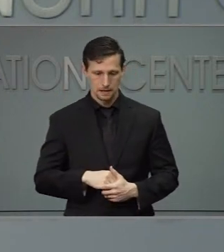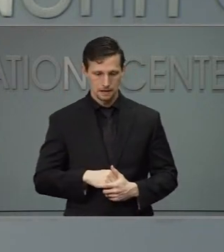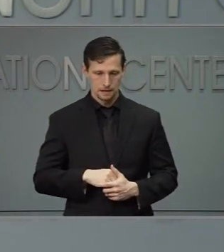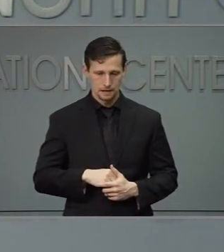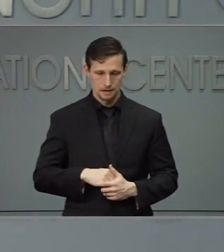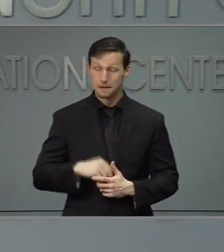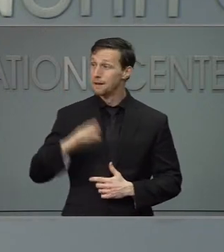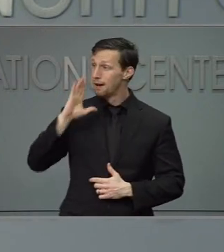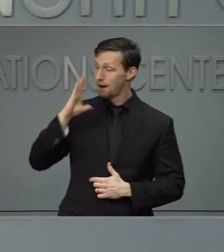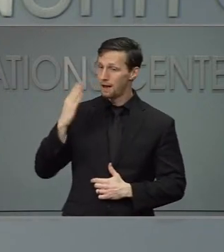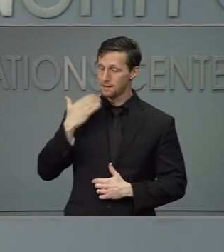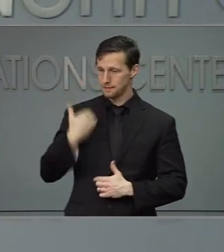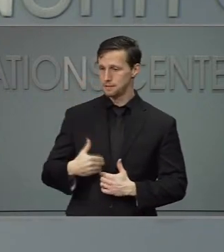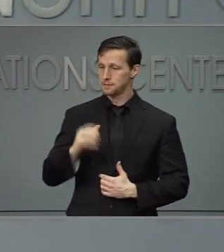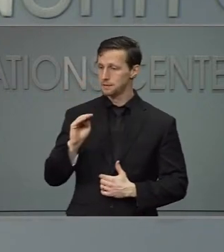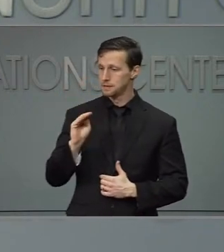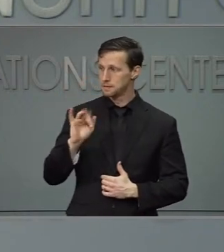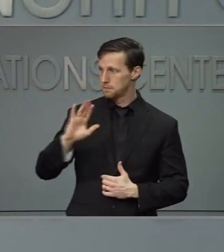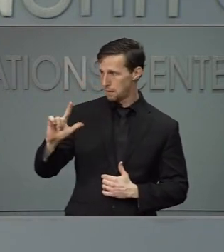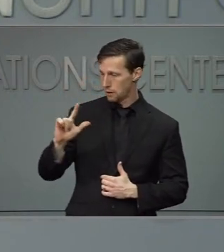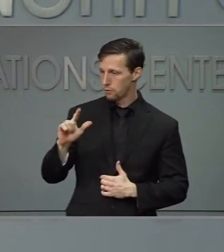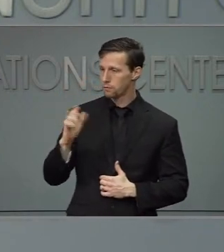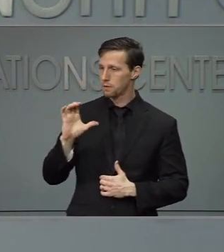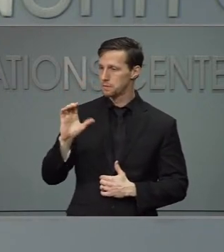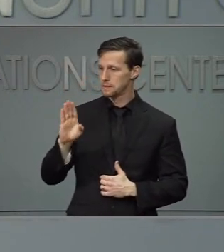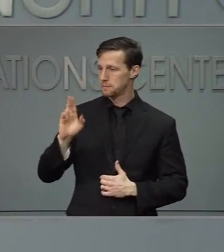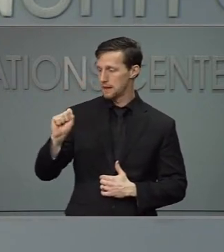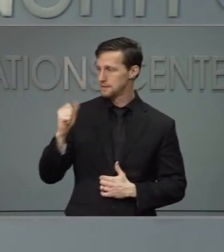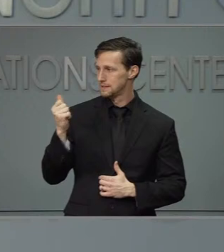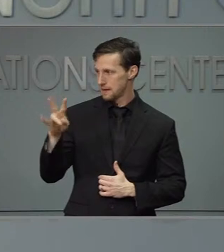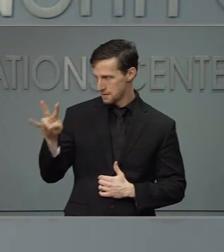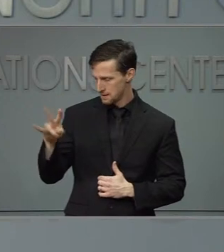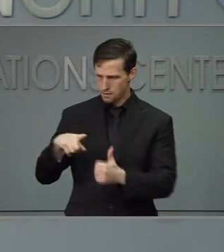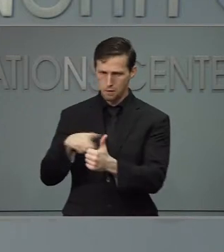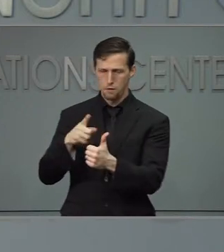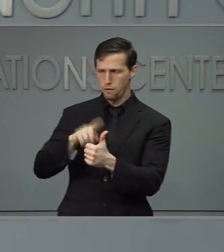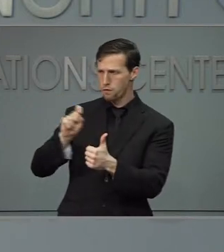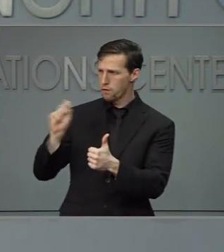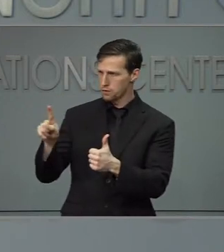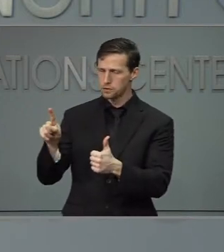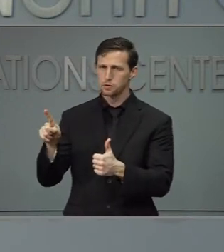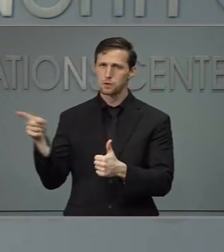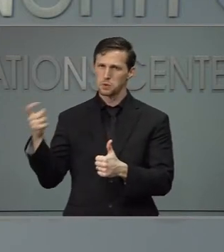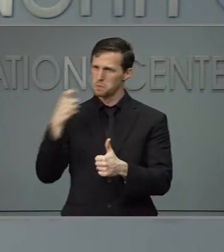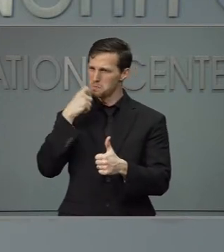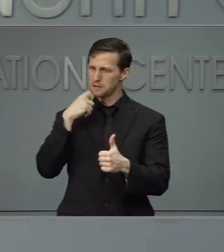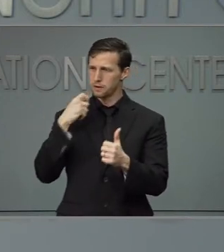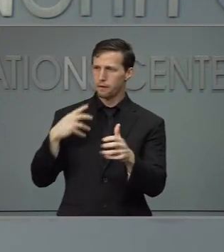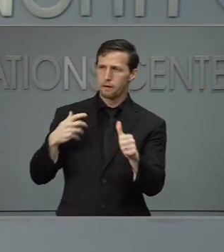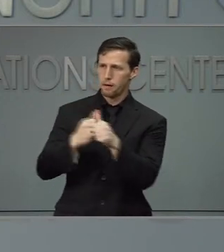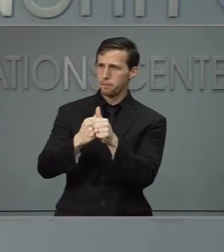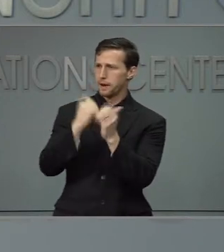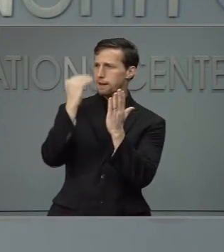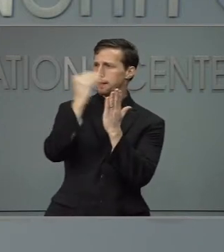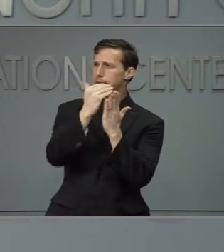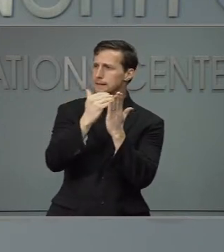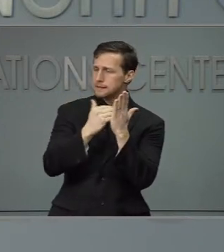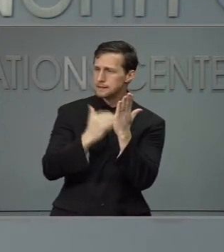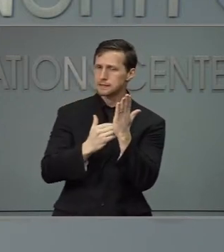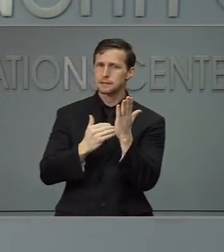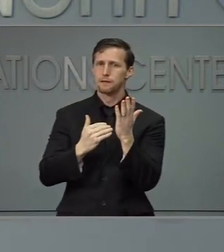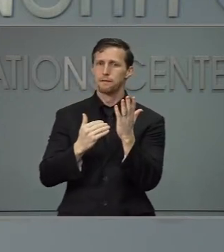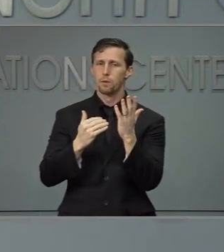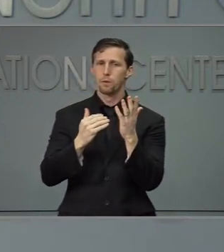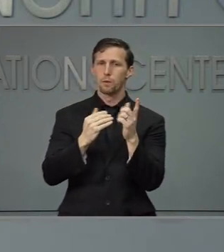Hi, good afternoon. This is Michael Hyland from CBS 17. I want to ask first about the updated list you all just went over for distributing the